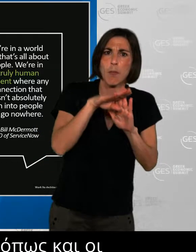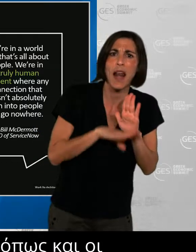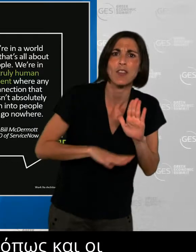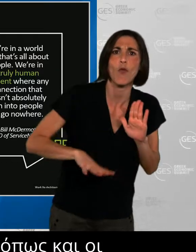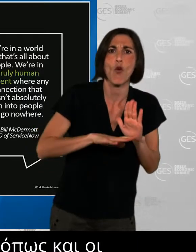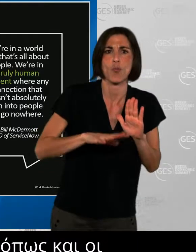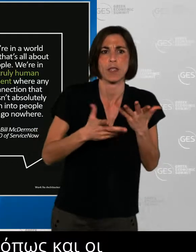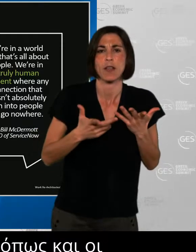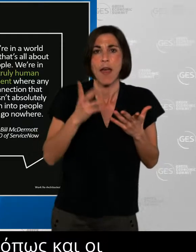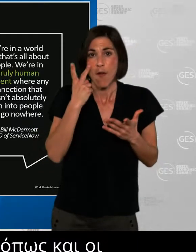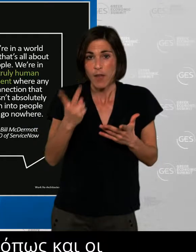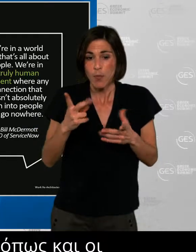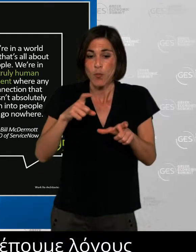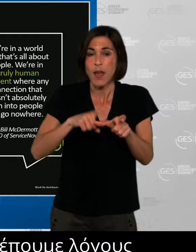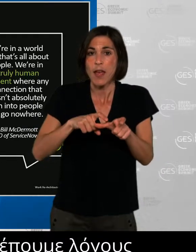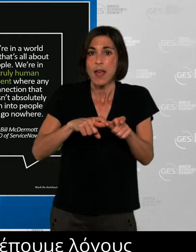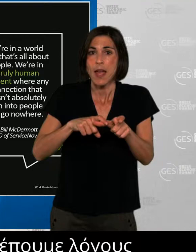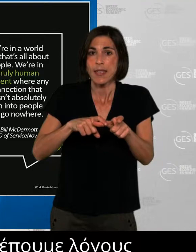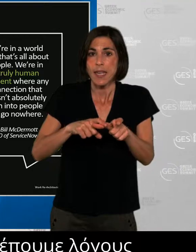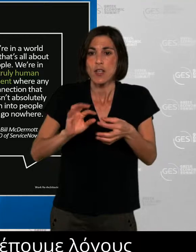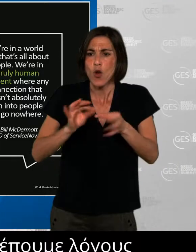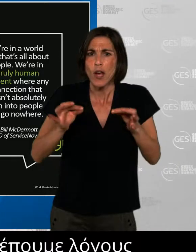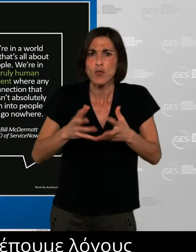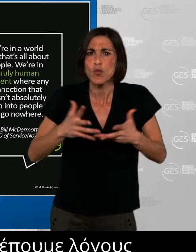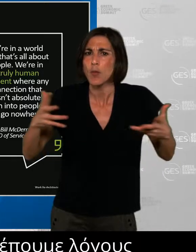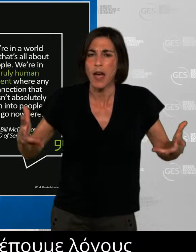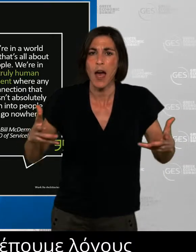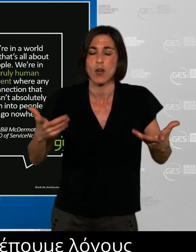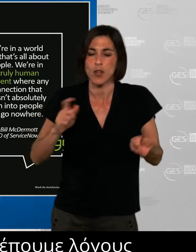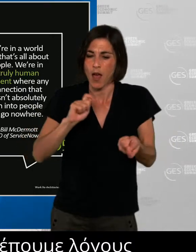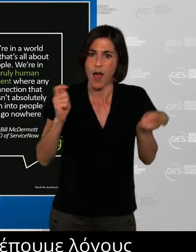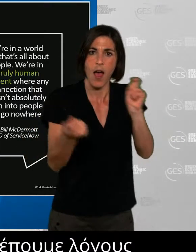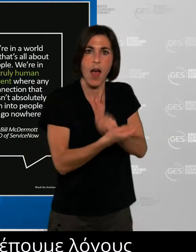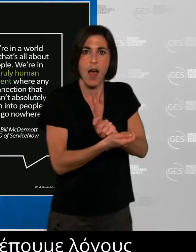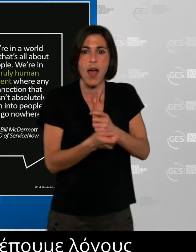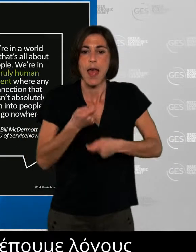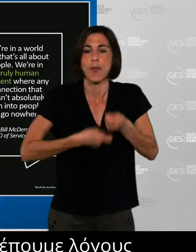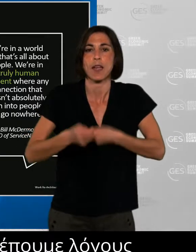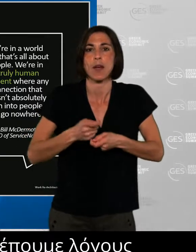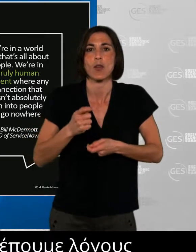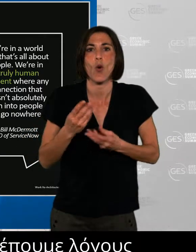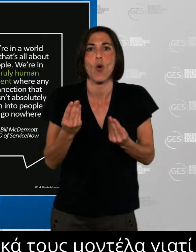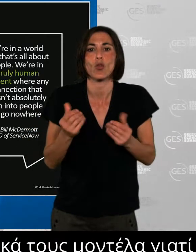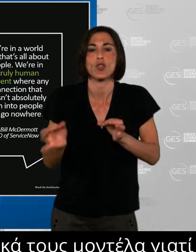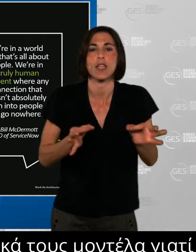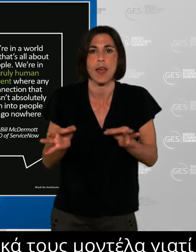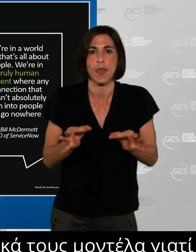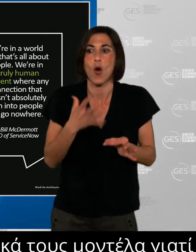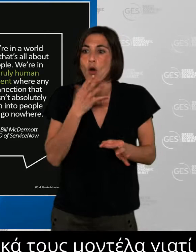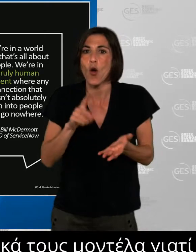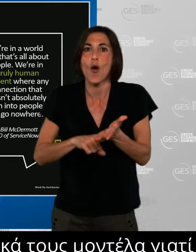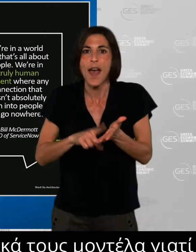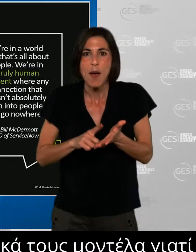because of the extent to which they have had to create new opportunities to engage customers, new ways